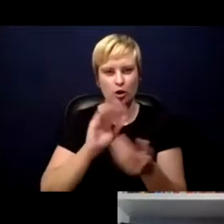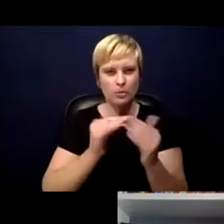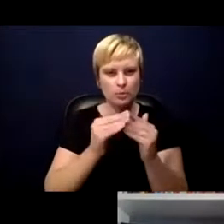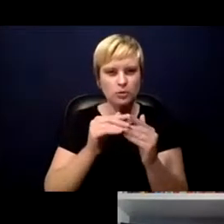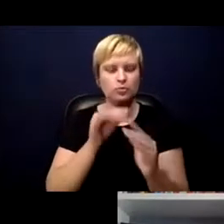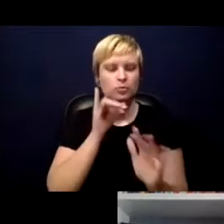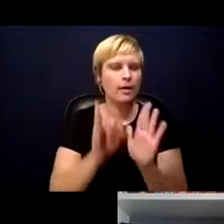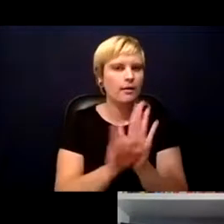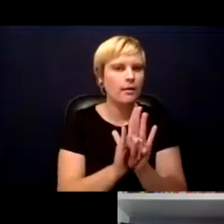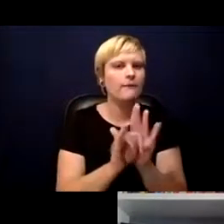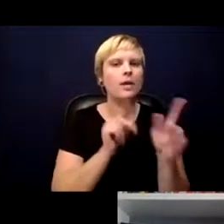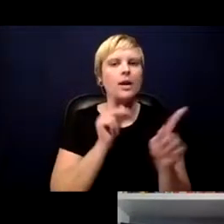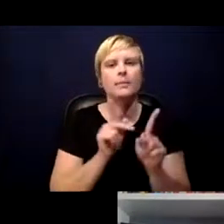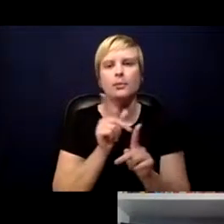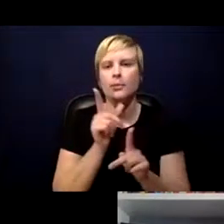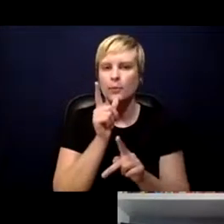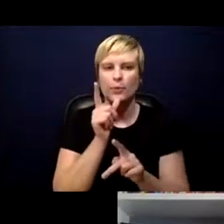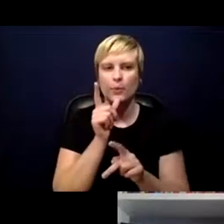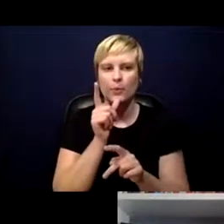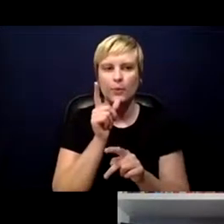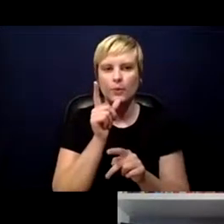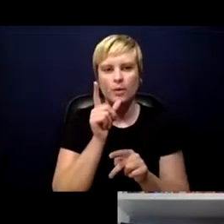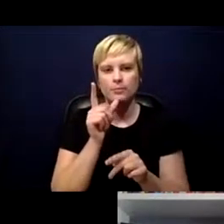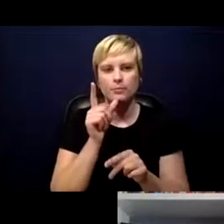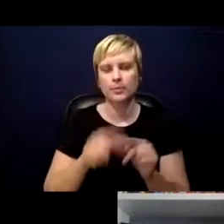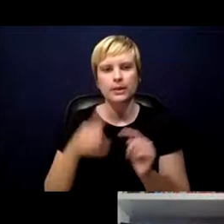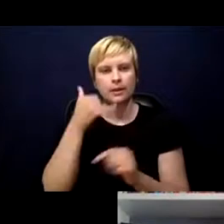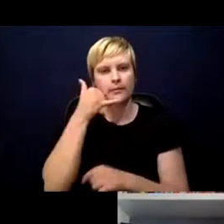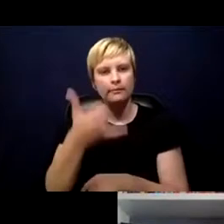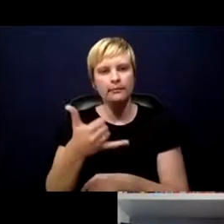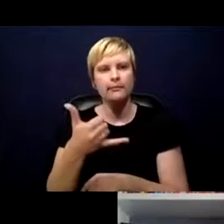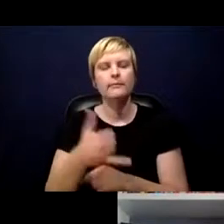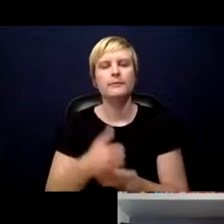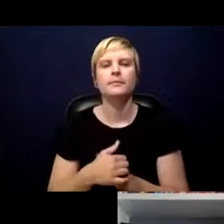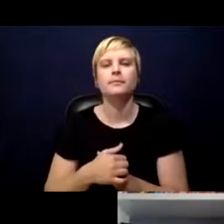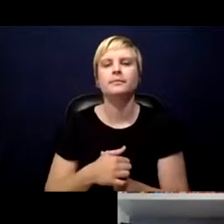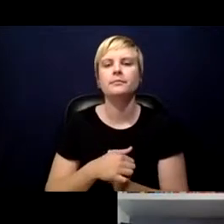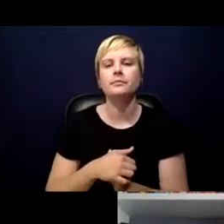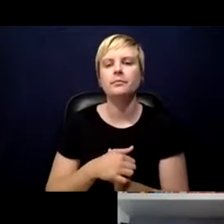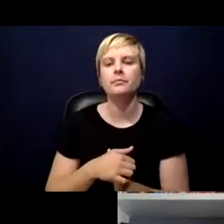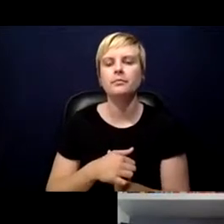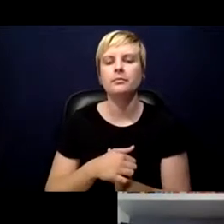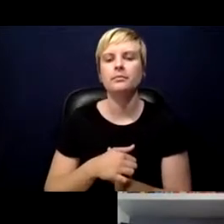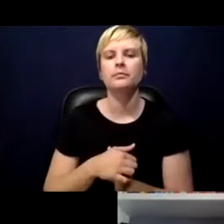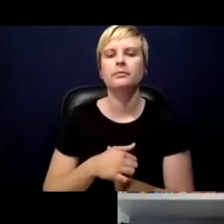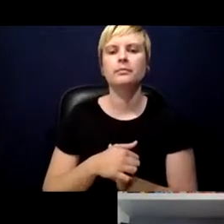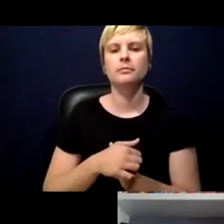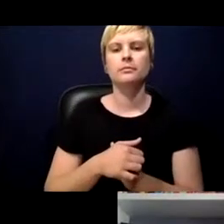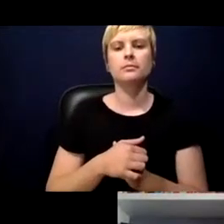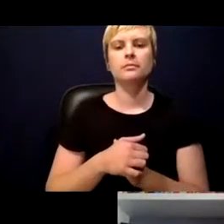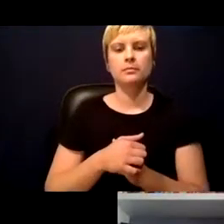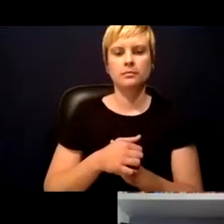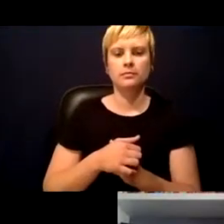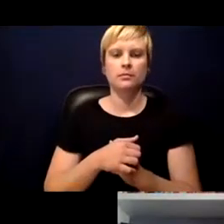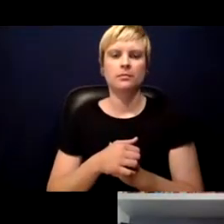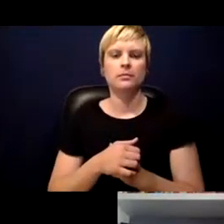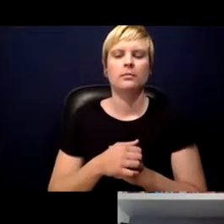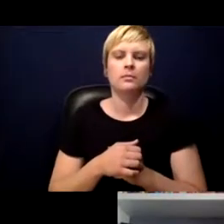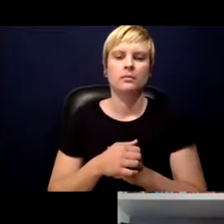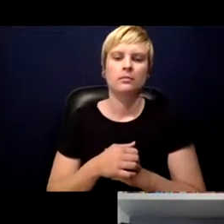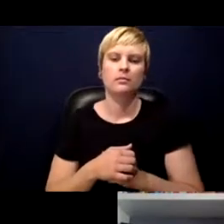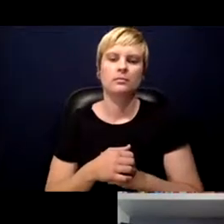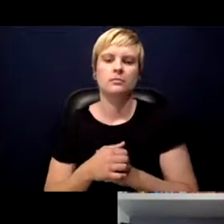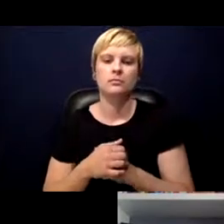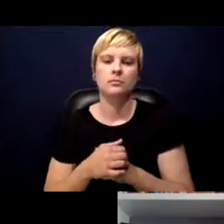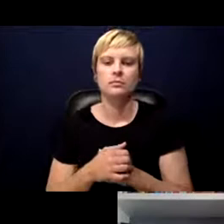people who cannot be contacted or reached otherwise and to find out so